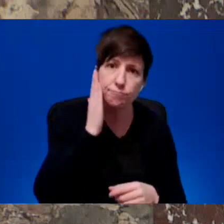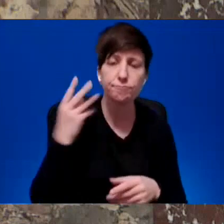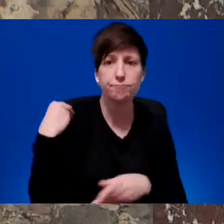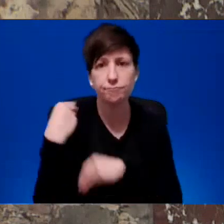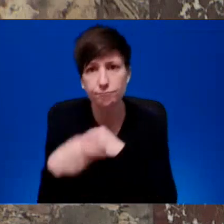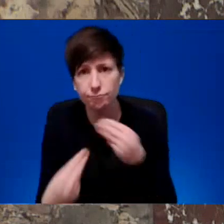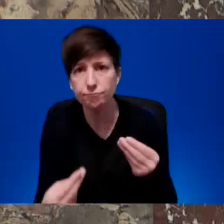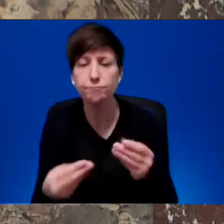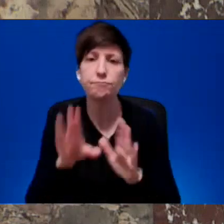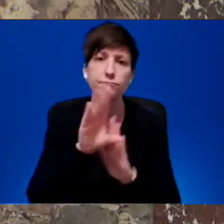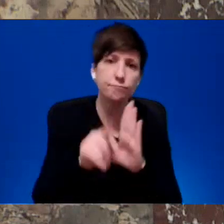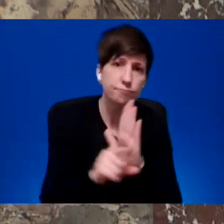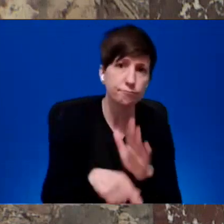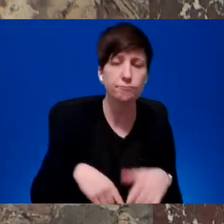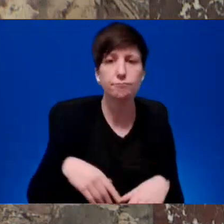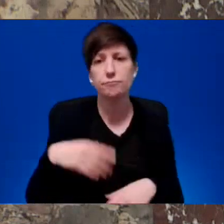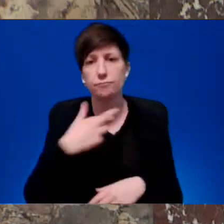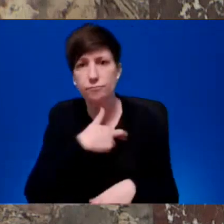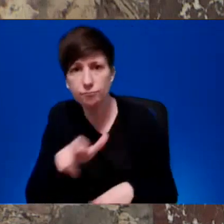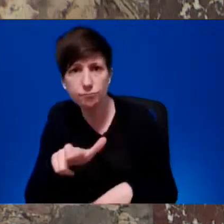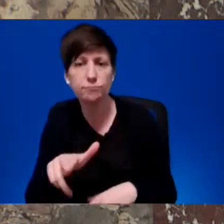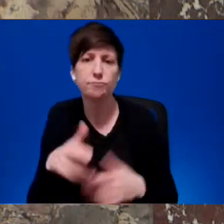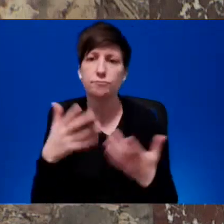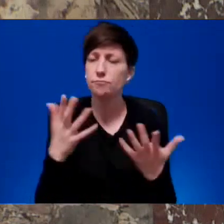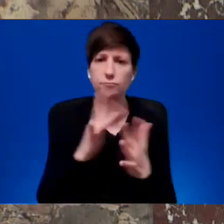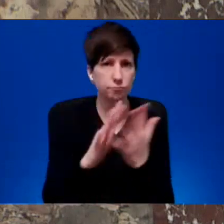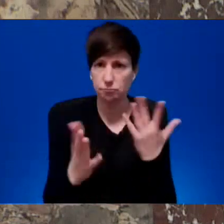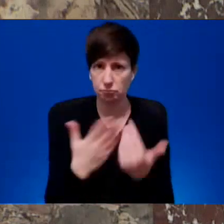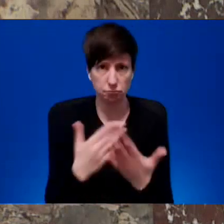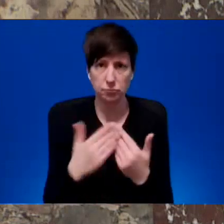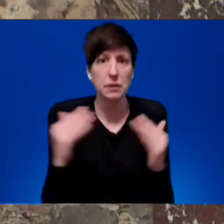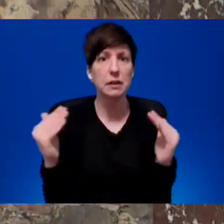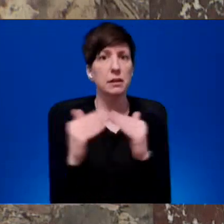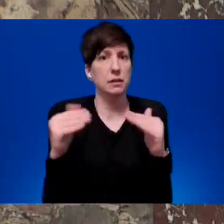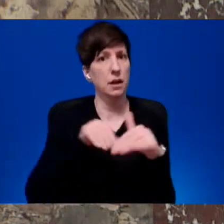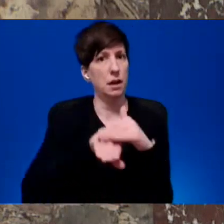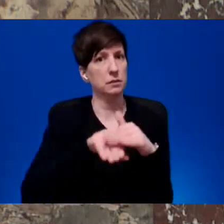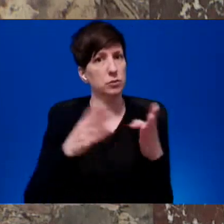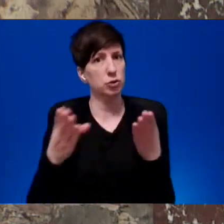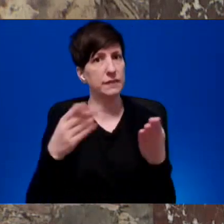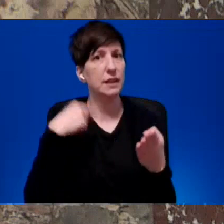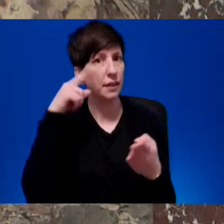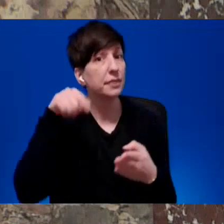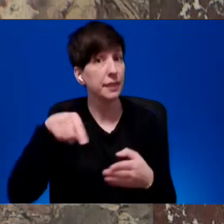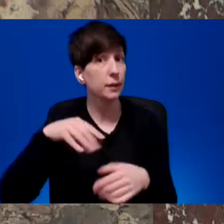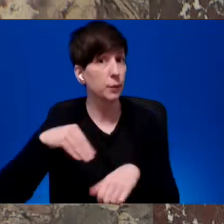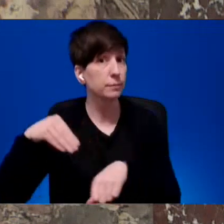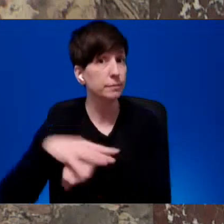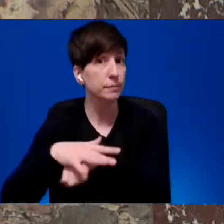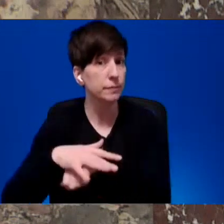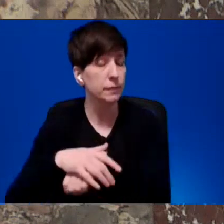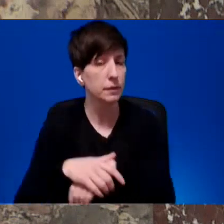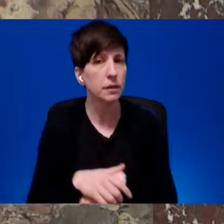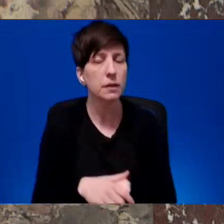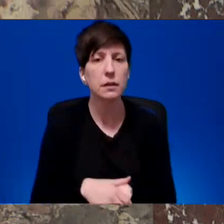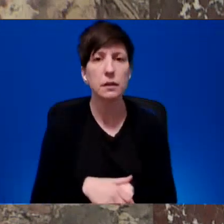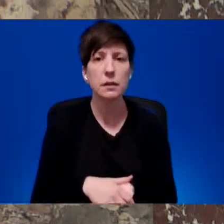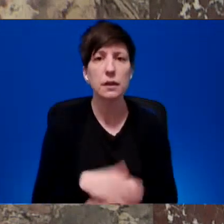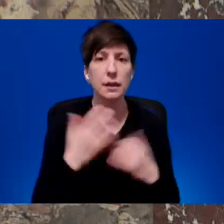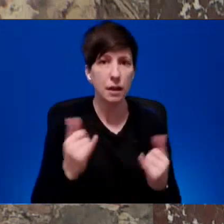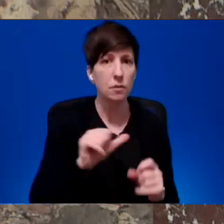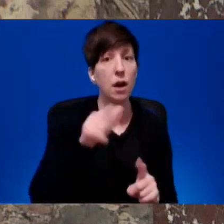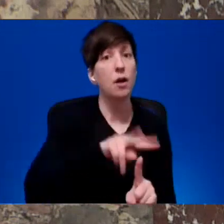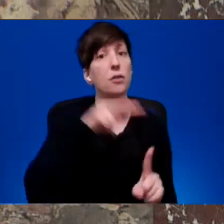equality, and access to services, I believe is strongly influential here. There is another way to look at it, which is that tonight,